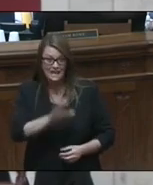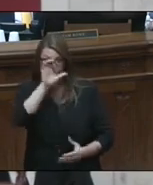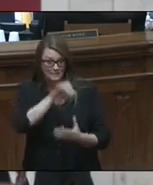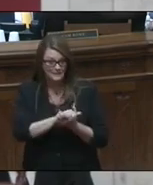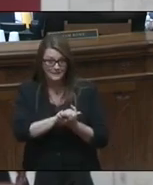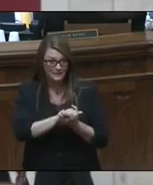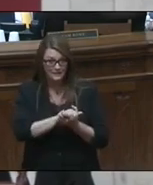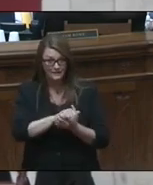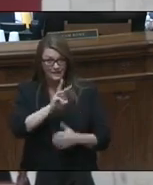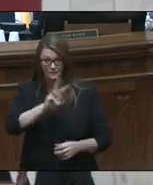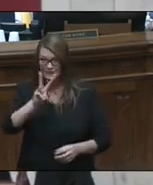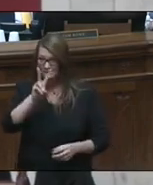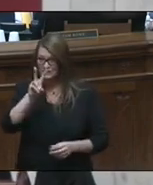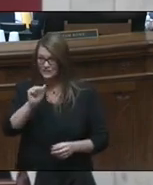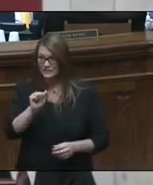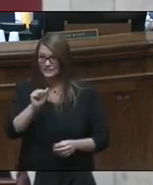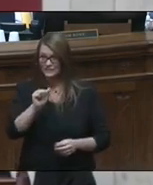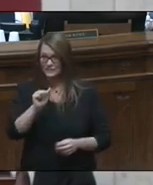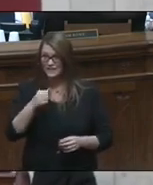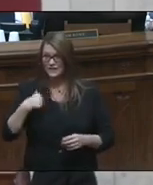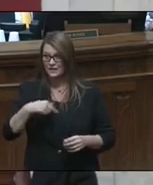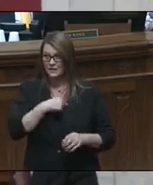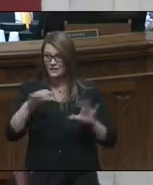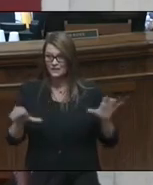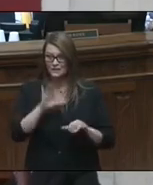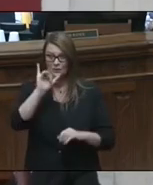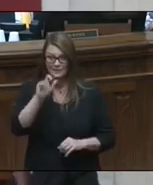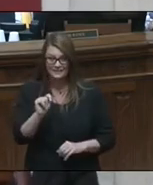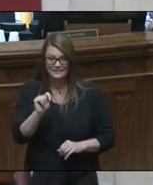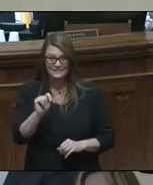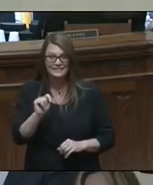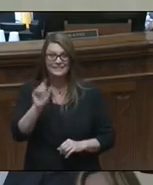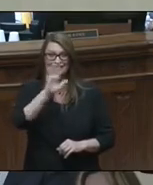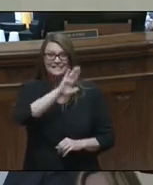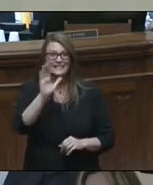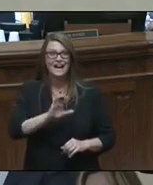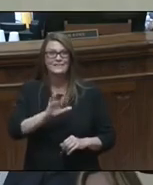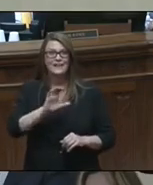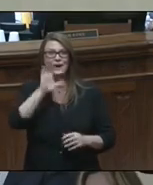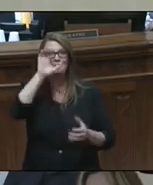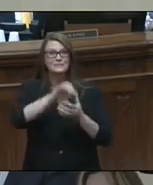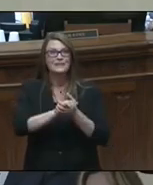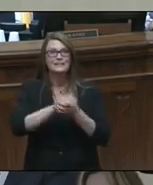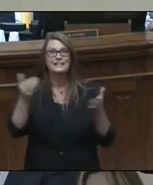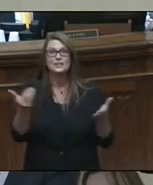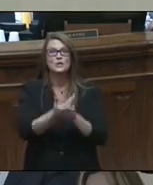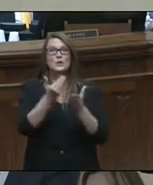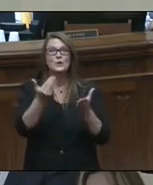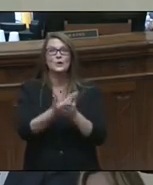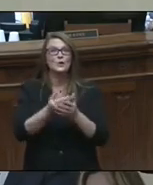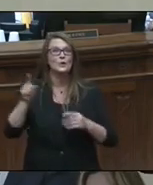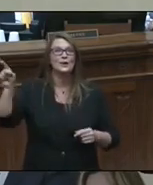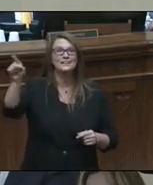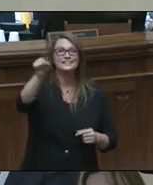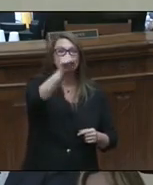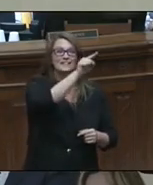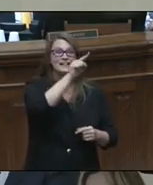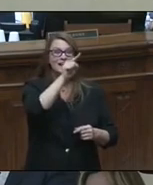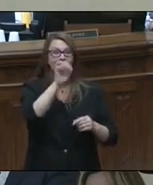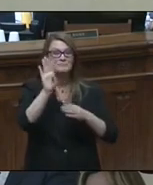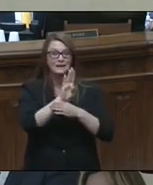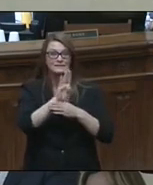Virginia that we could do it. They never believed that the Nucors or the Green Power